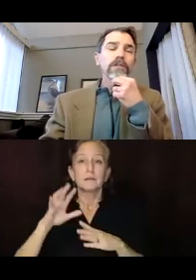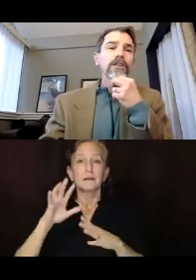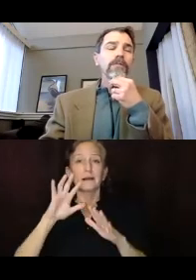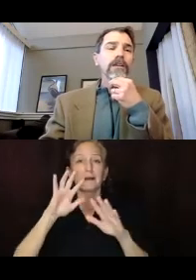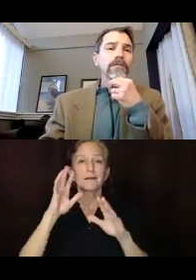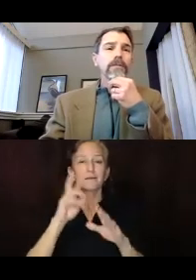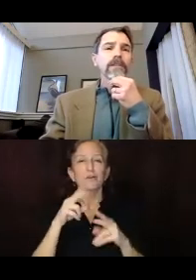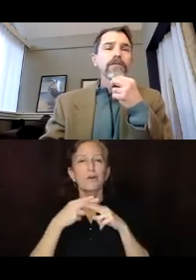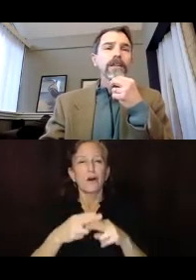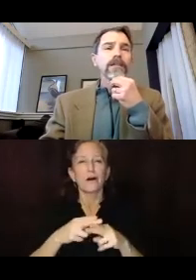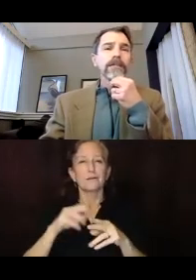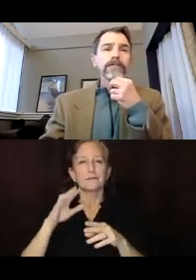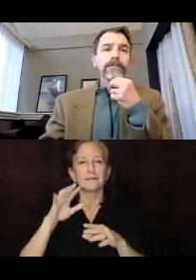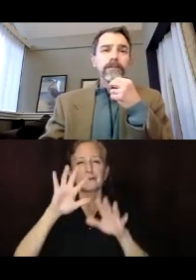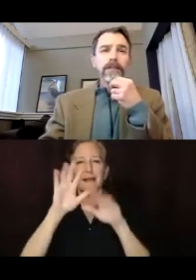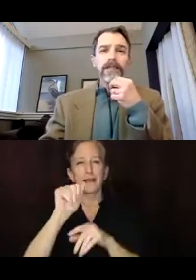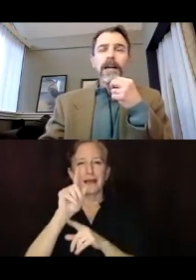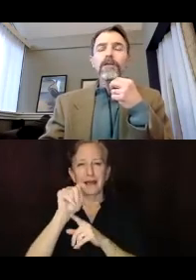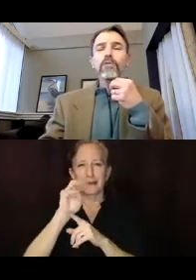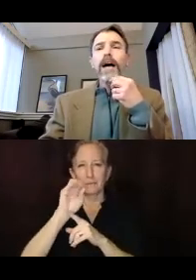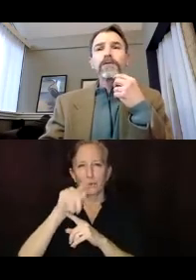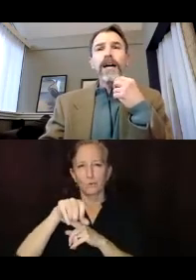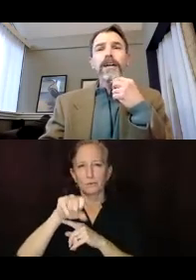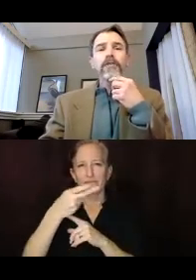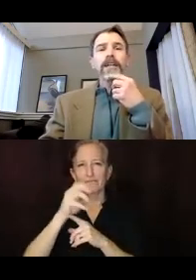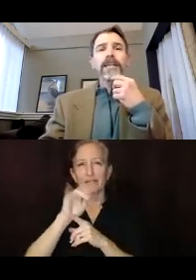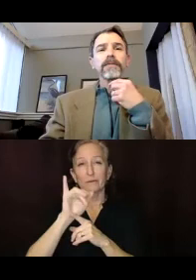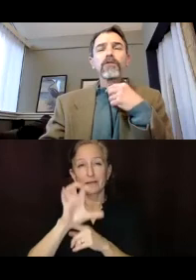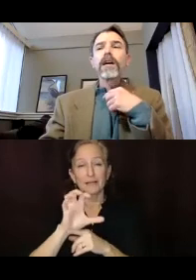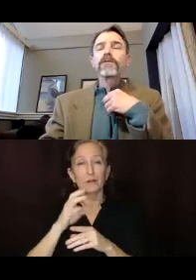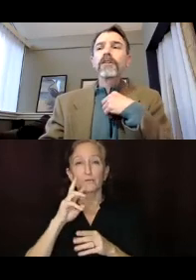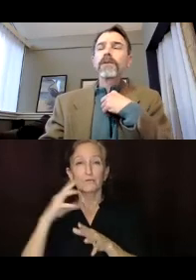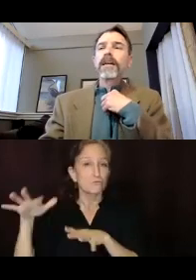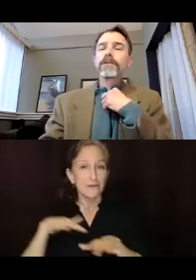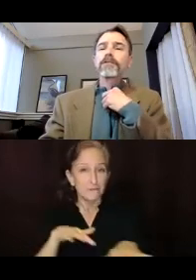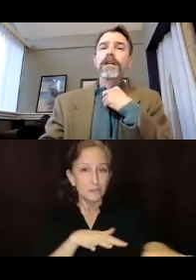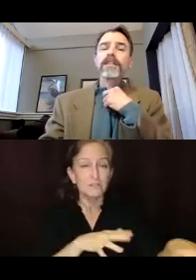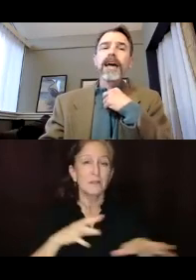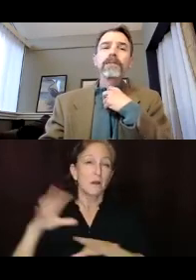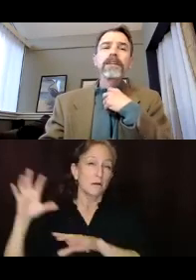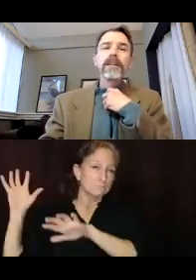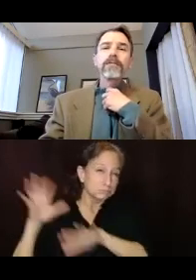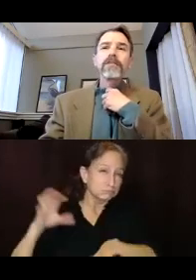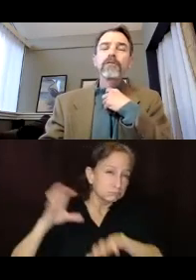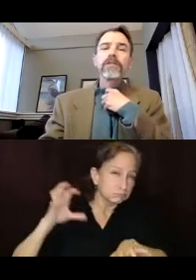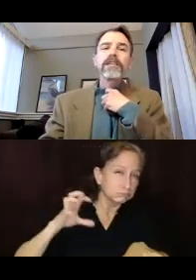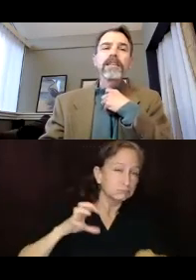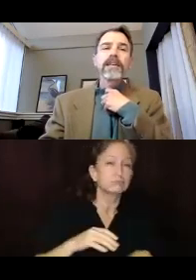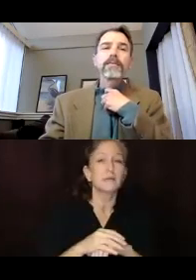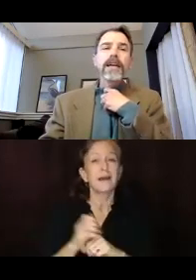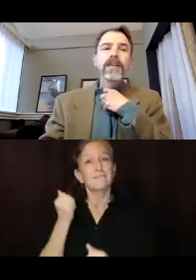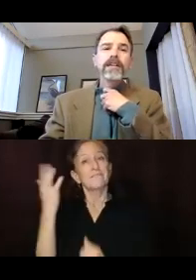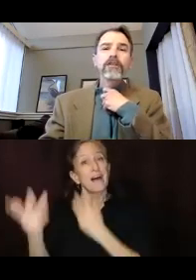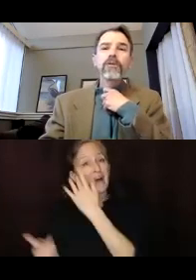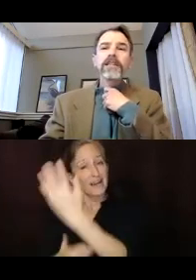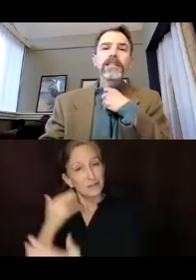rivers that are coming off the Pacific, uh, wildfires. And again, even though wildfires may not be directly happening in San Francisco, we're seeing the